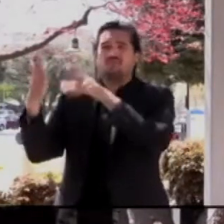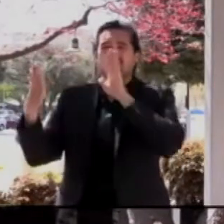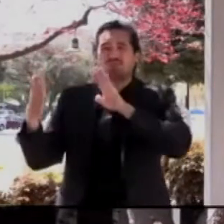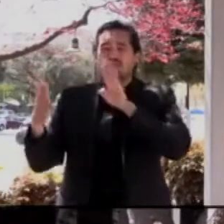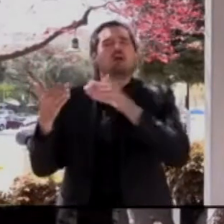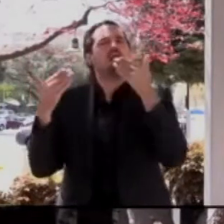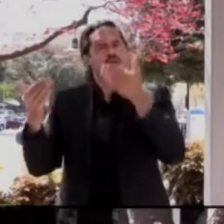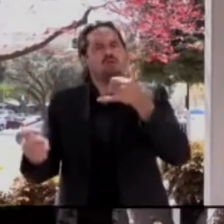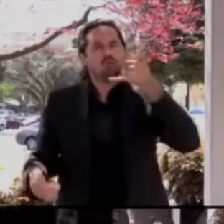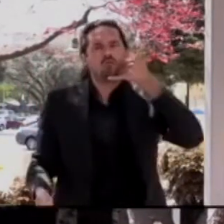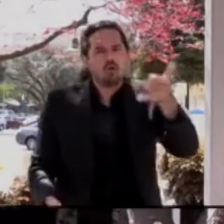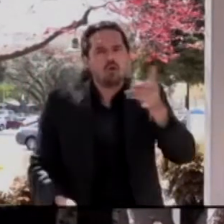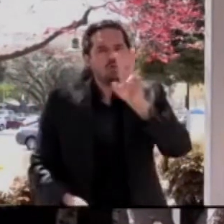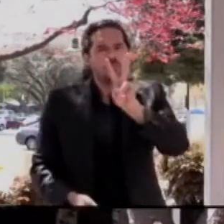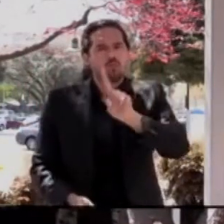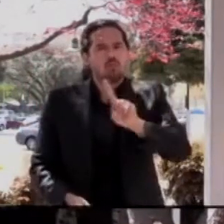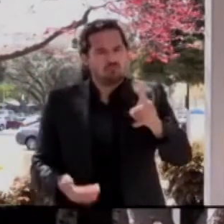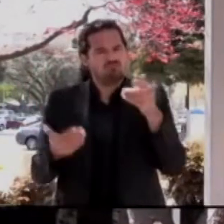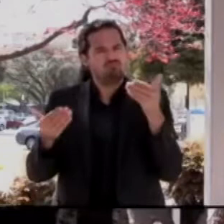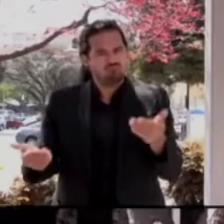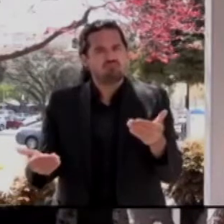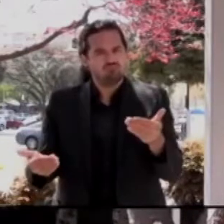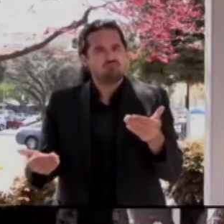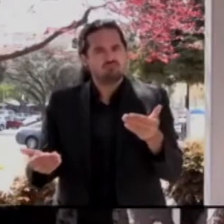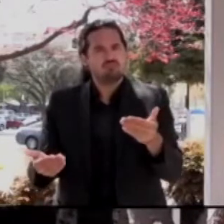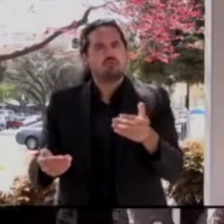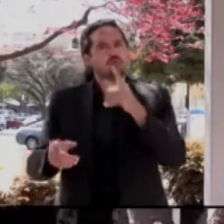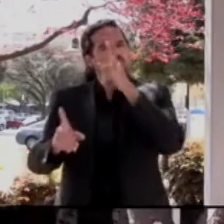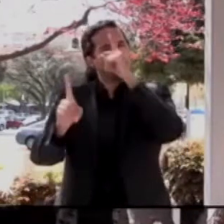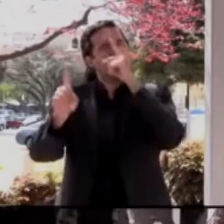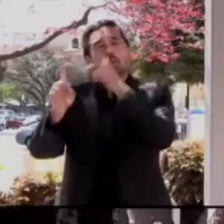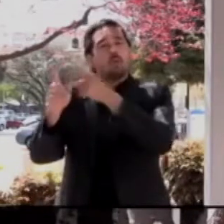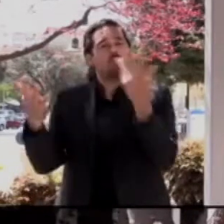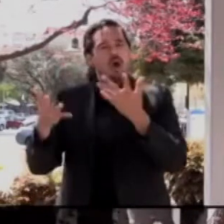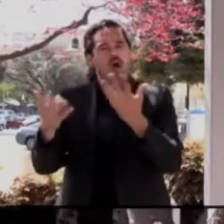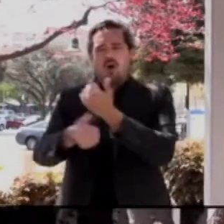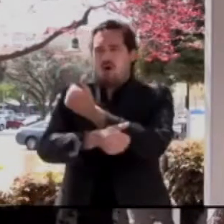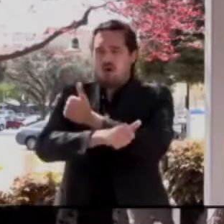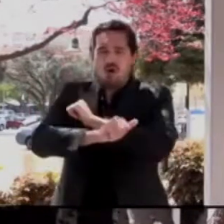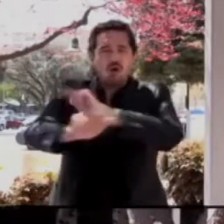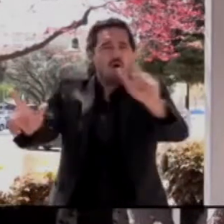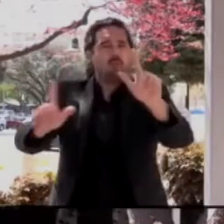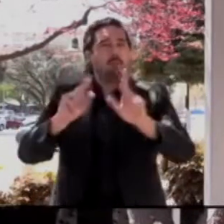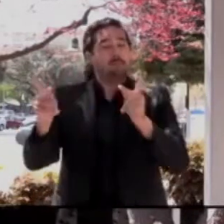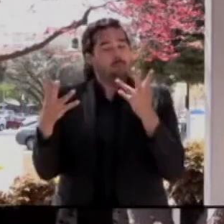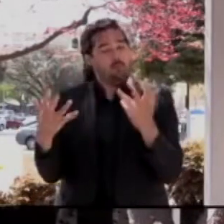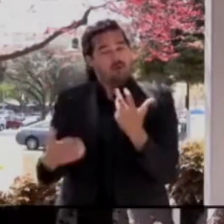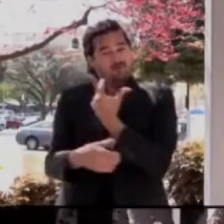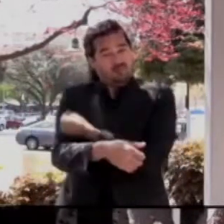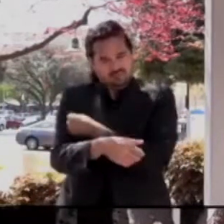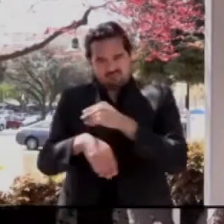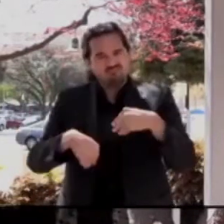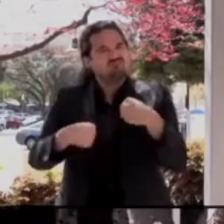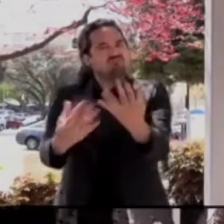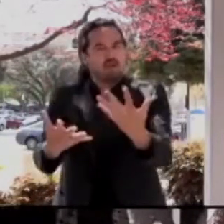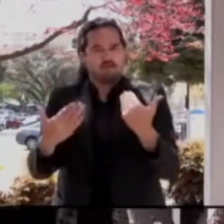wanted to comment on something that Dr. Tong raised. These are really very challenging.